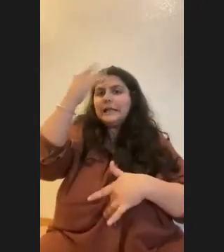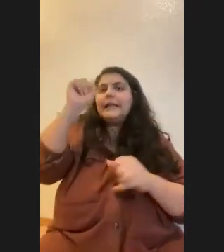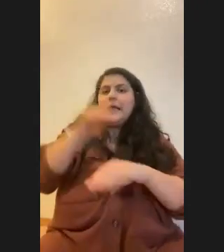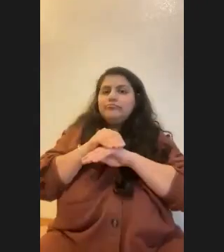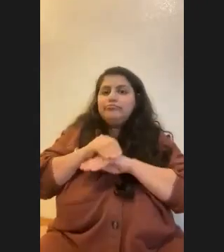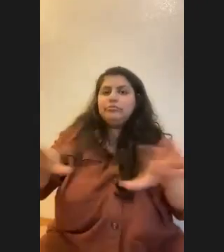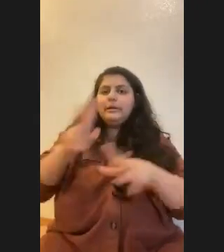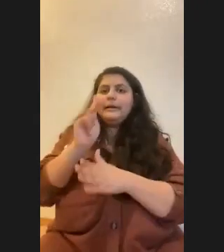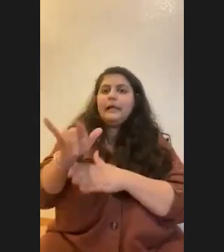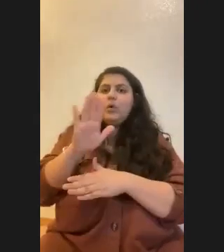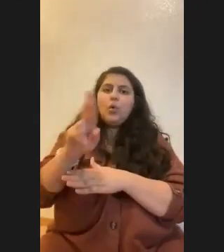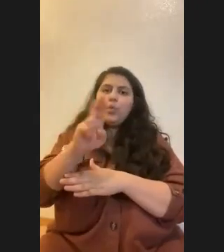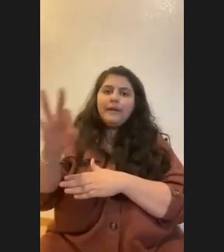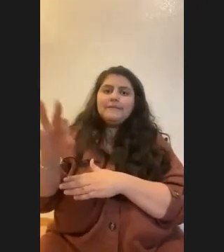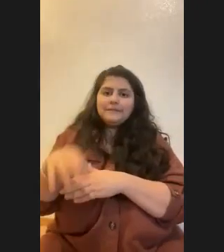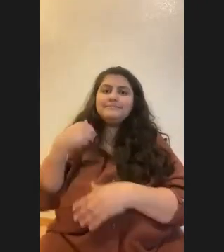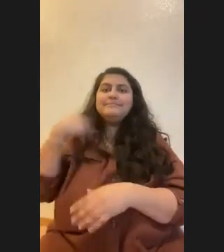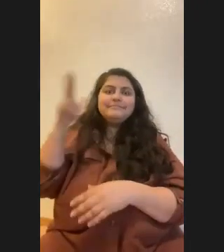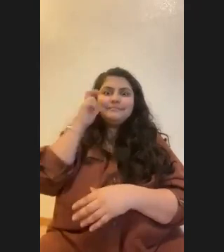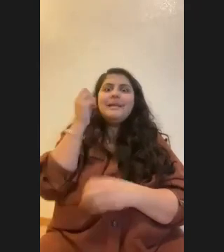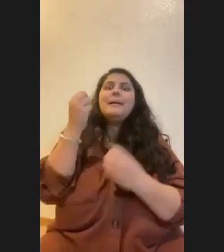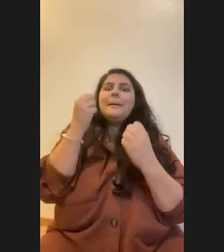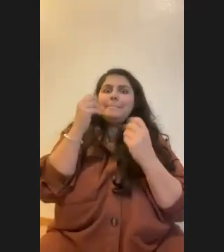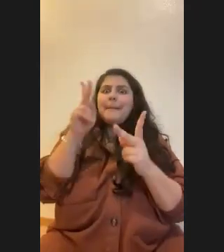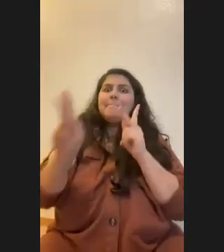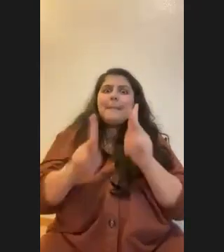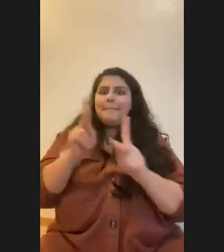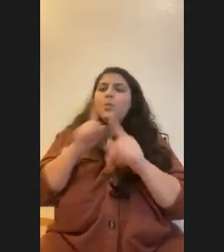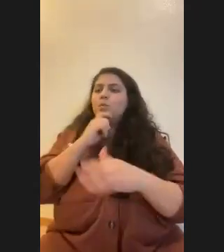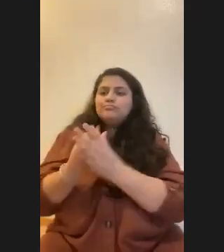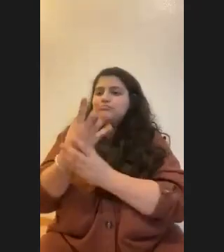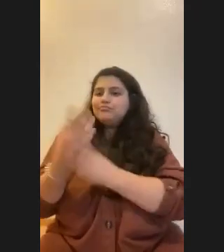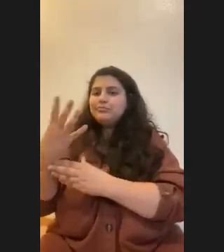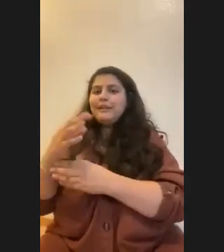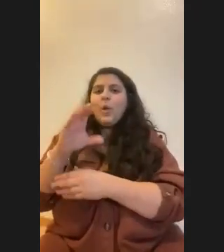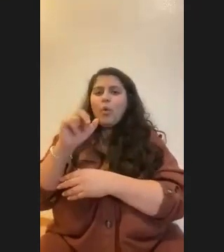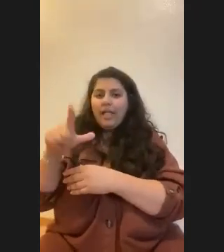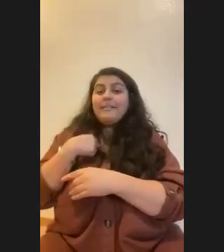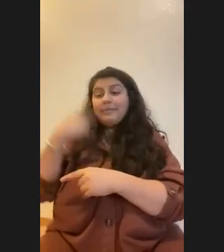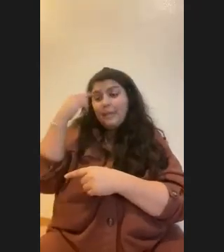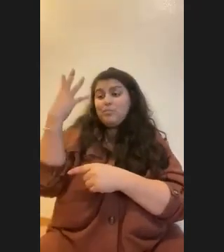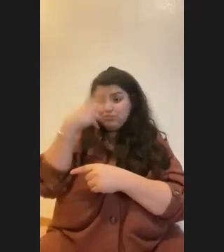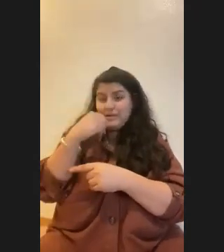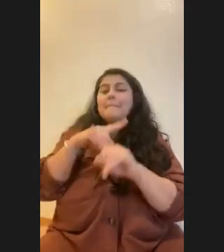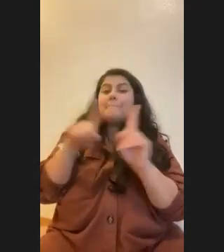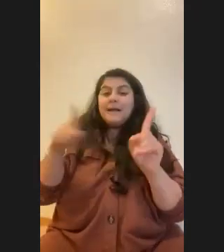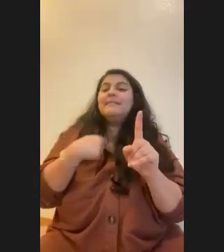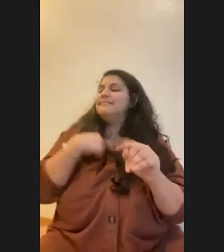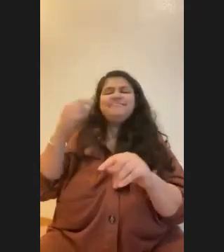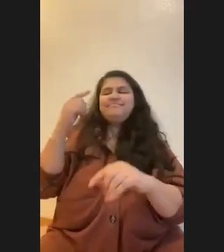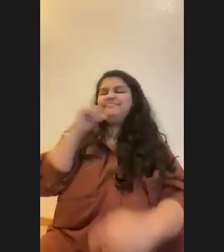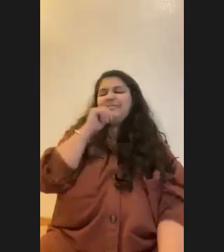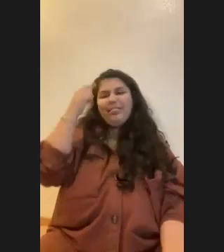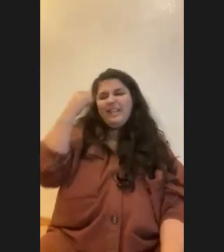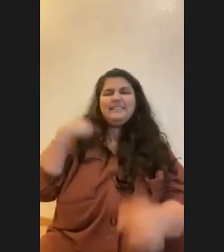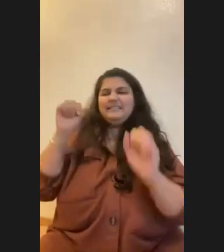I've heard the woes of coral husbandry. It's, I think they're pretty. I don't think I would ever personally try to keep any alive. I don't think I could